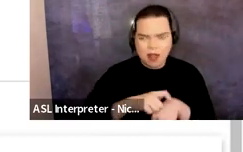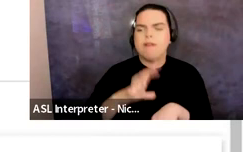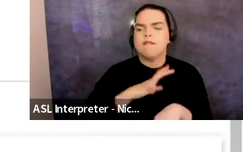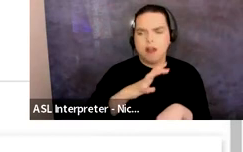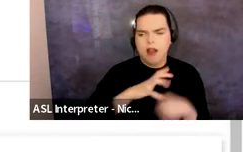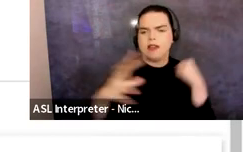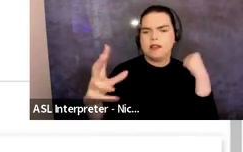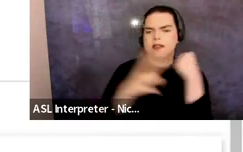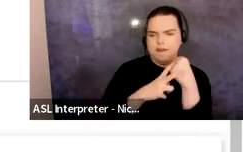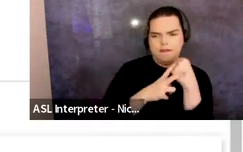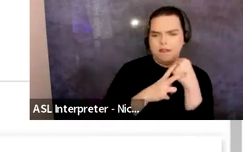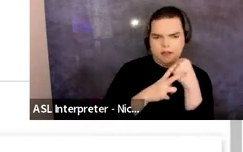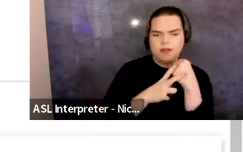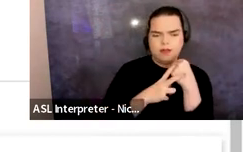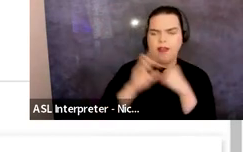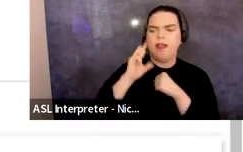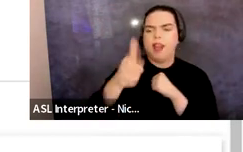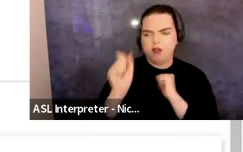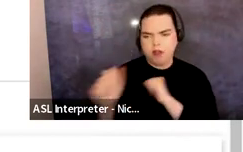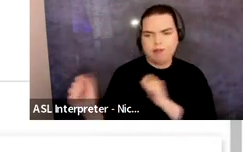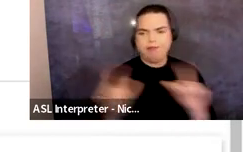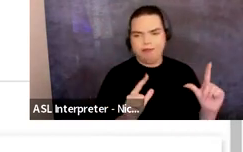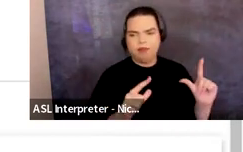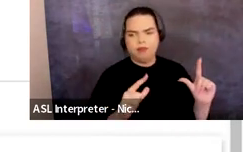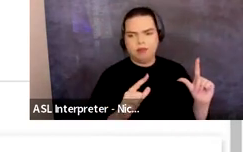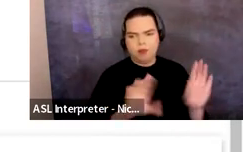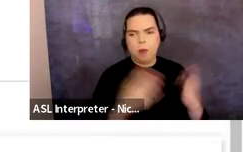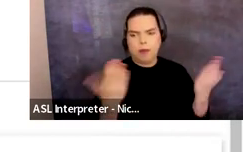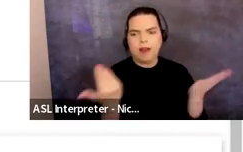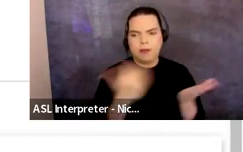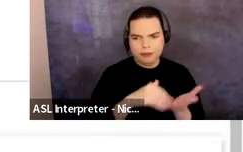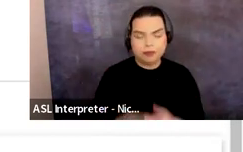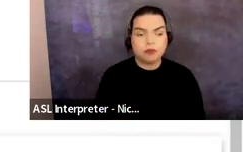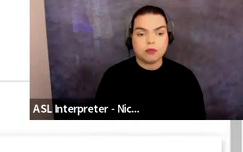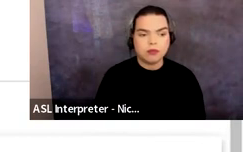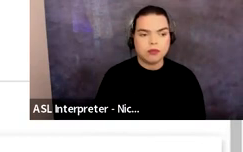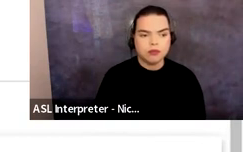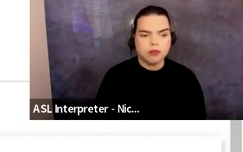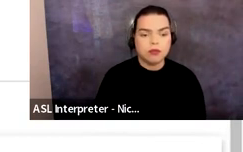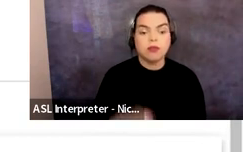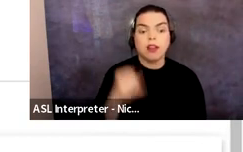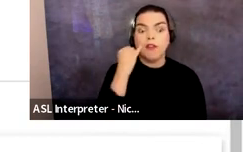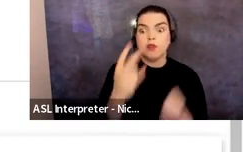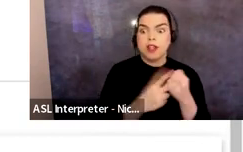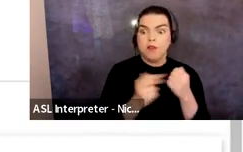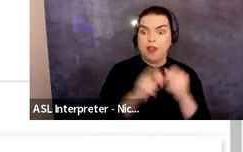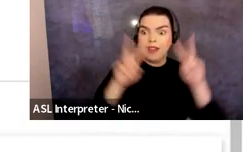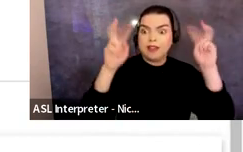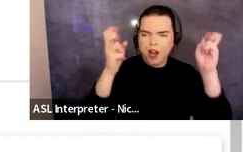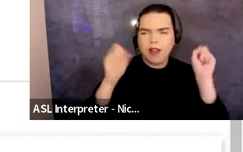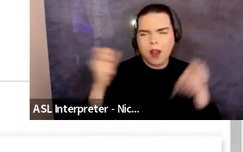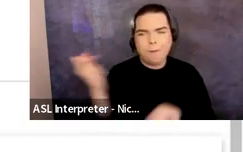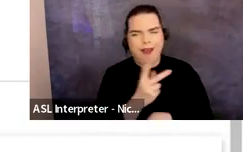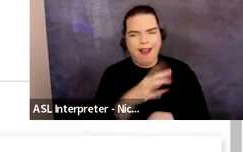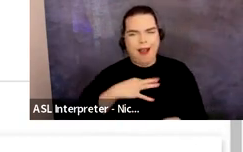that field filled out. And once you have saved the application with the title you can always go back to the application form where you